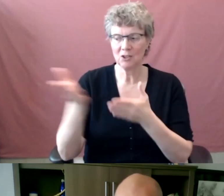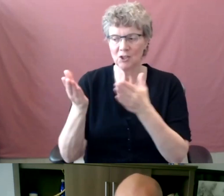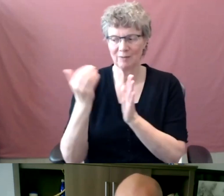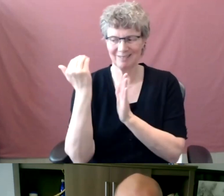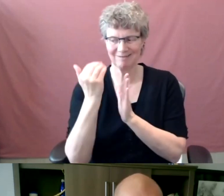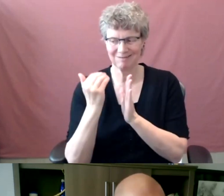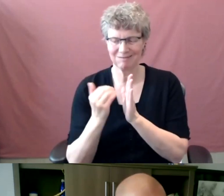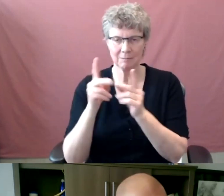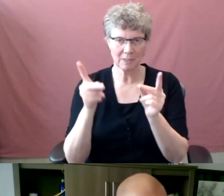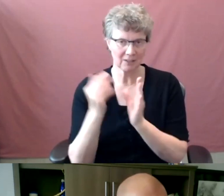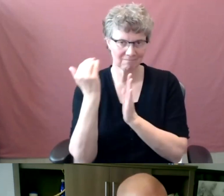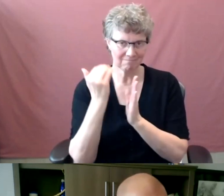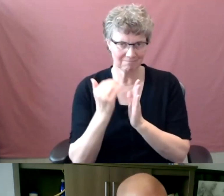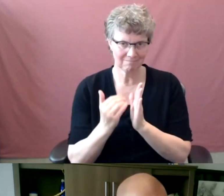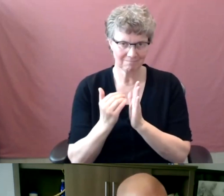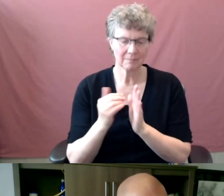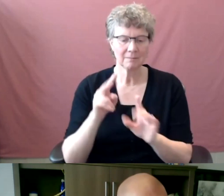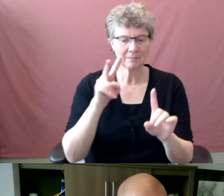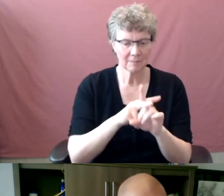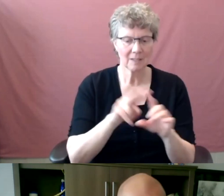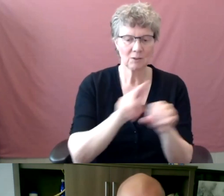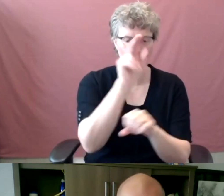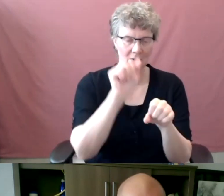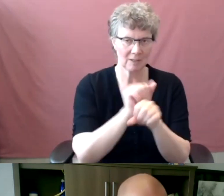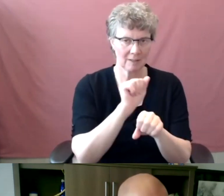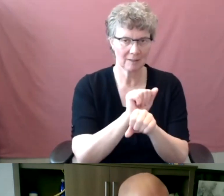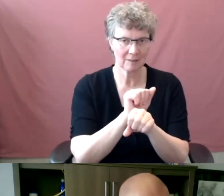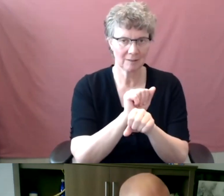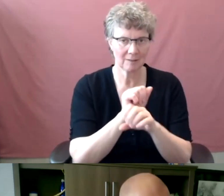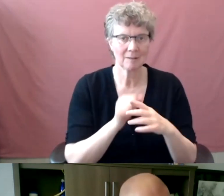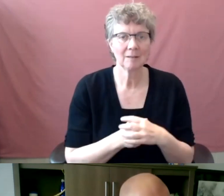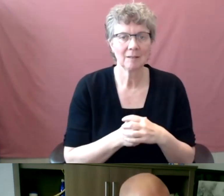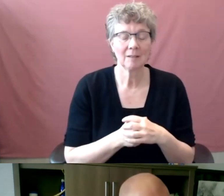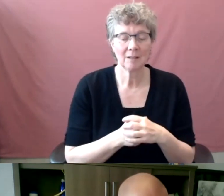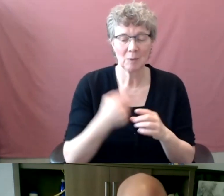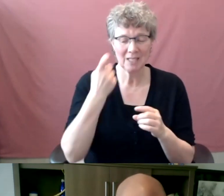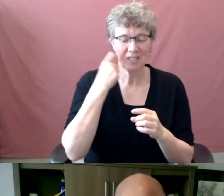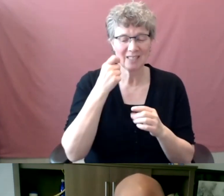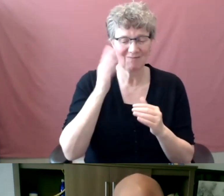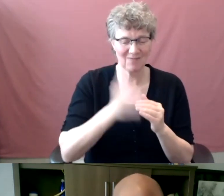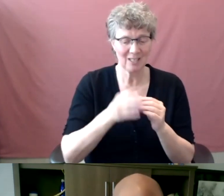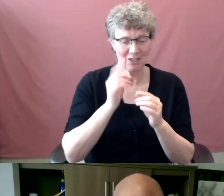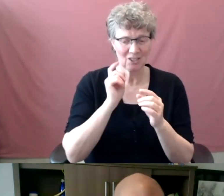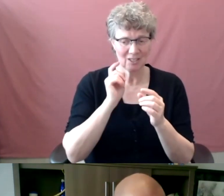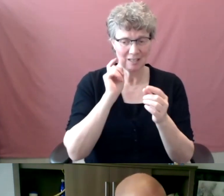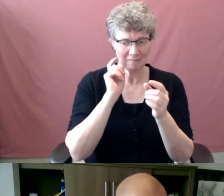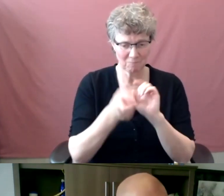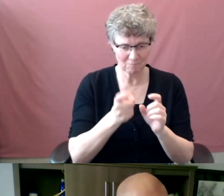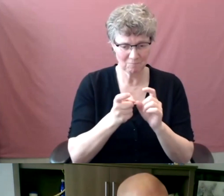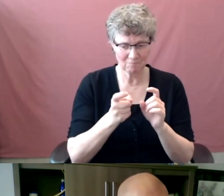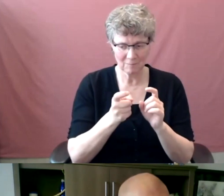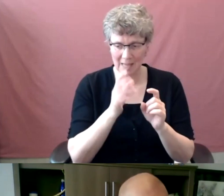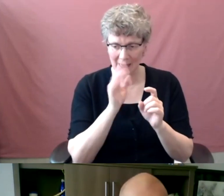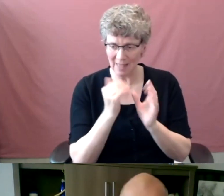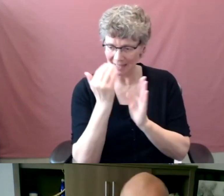a revision of that catalog. Um, and I think either Brian or Glenn would know better than I. Okay.